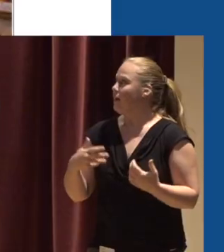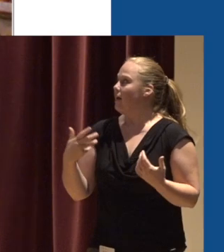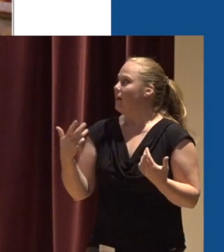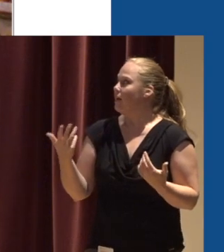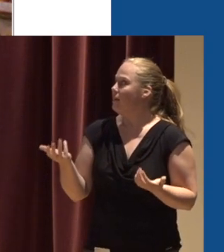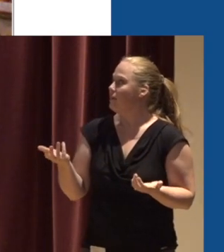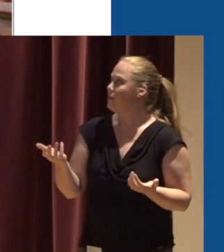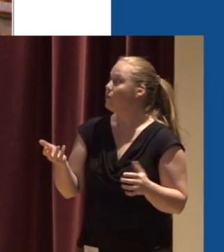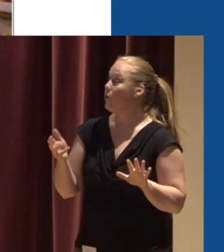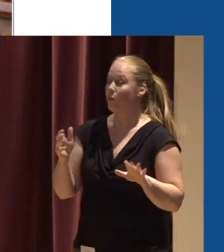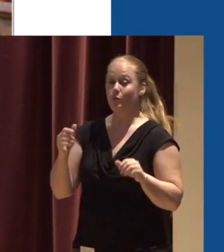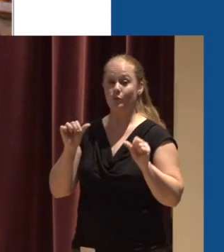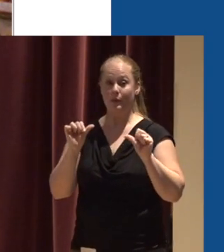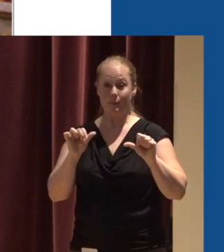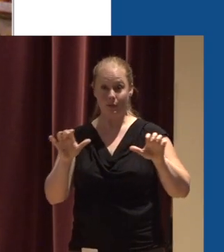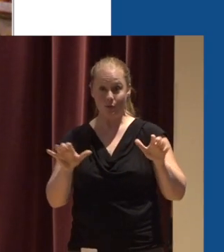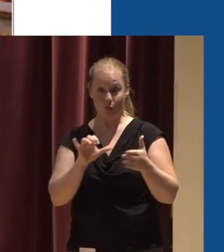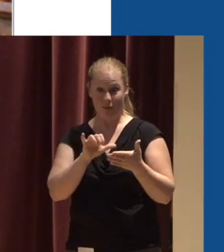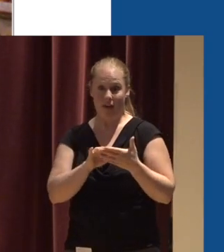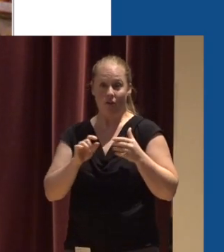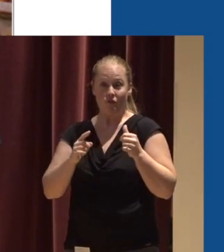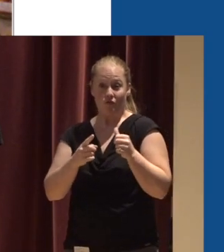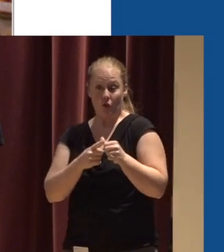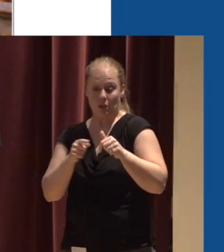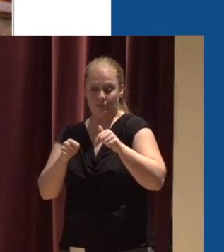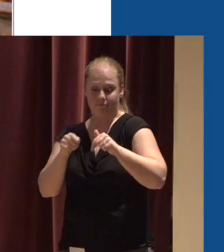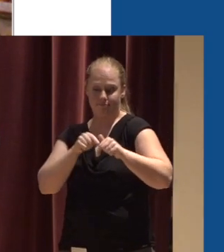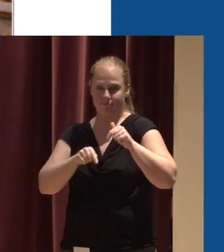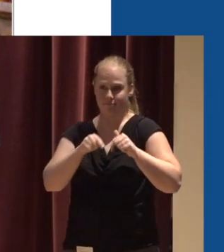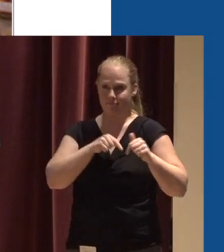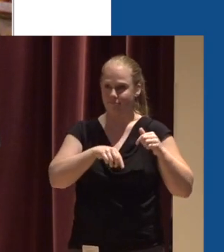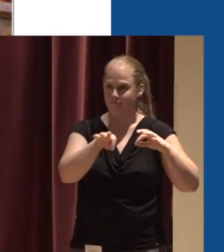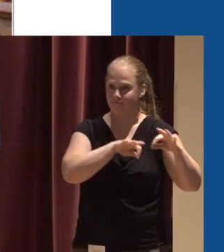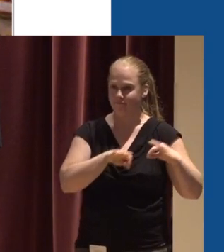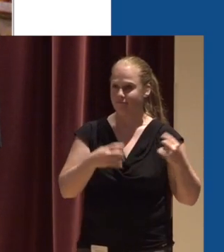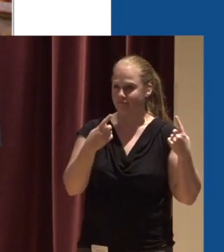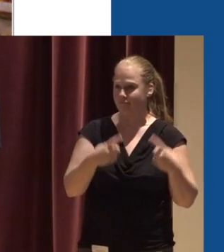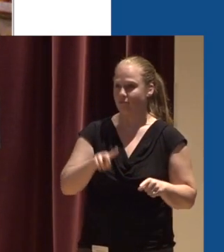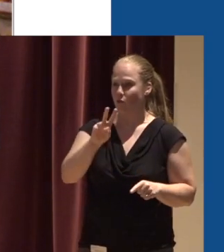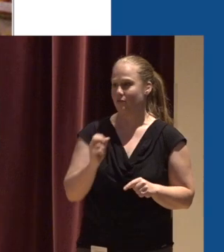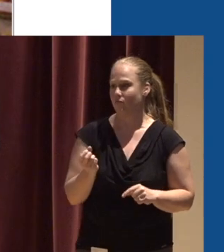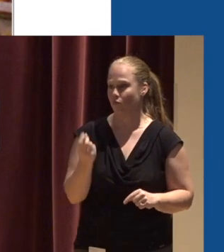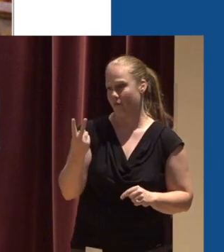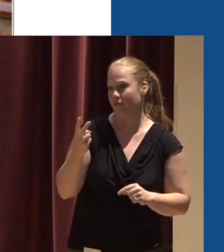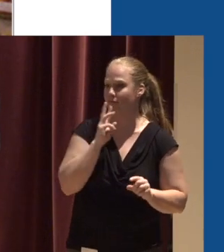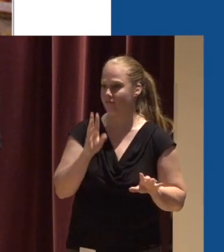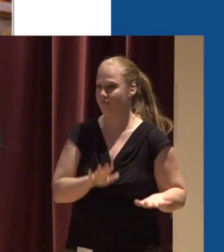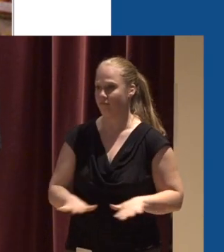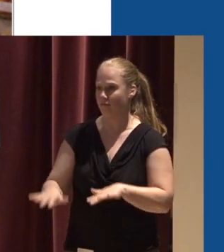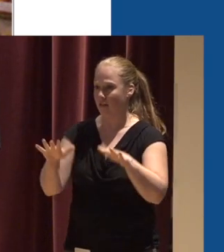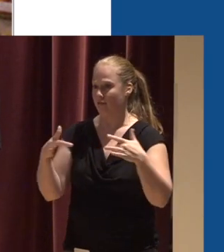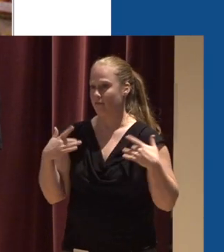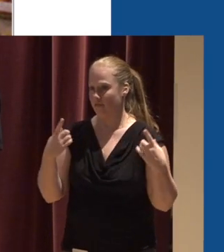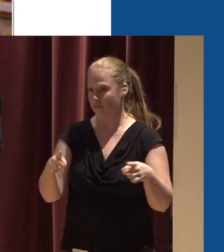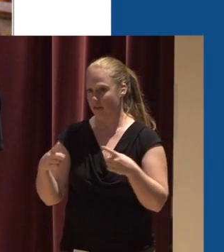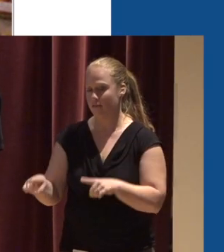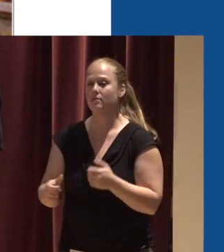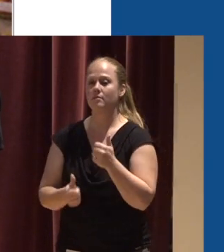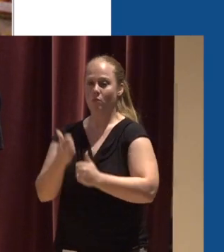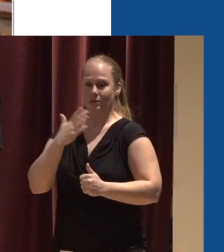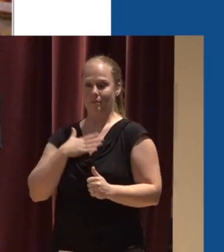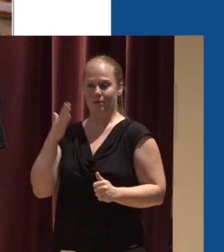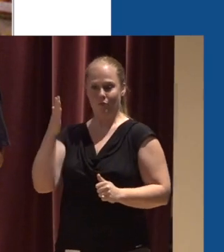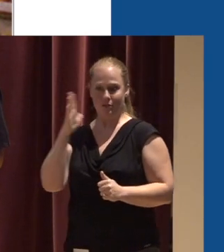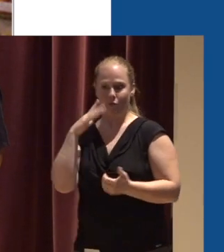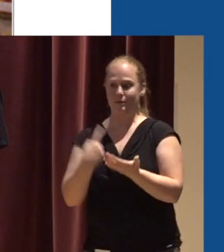And so in order to do that I really need to kind of take us back to the 2012 flood event and a big part of my presentation is going to be